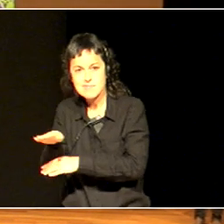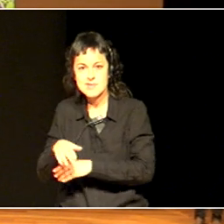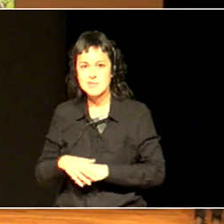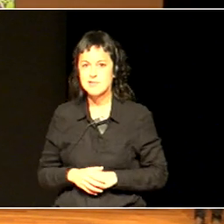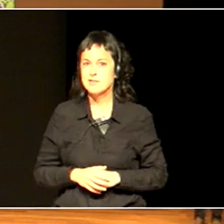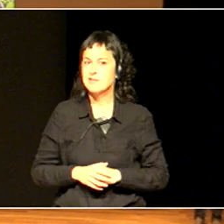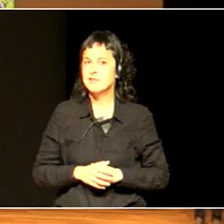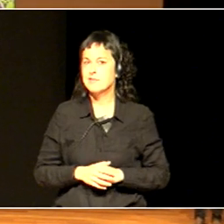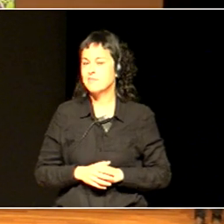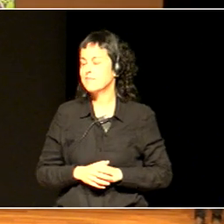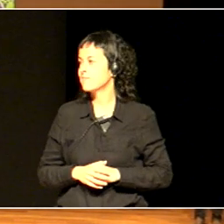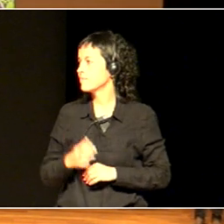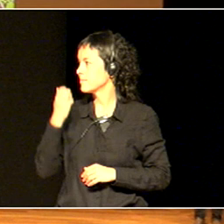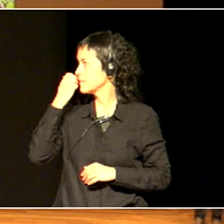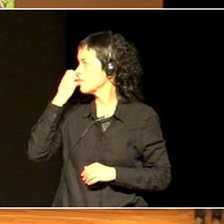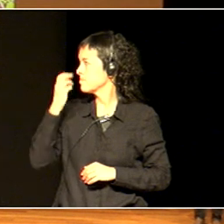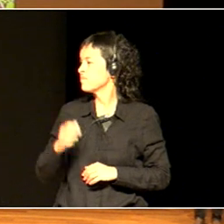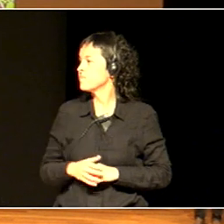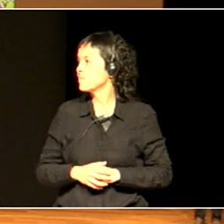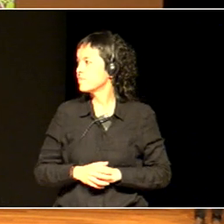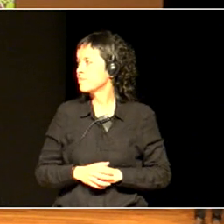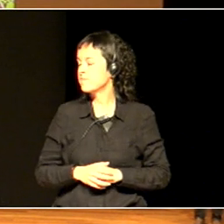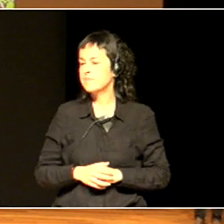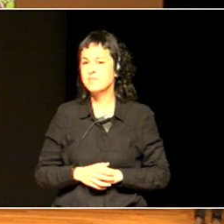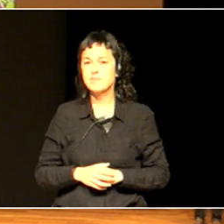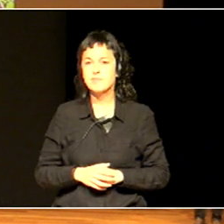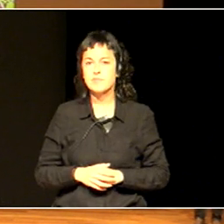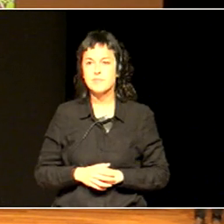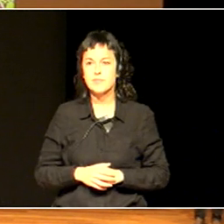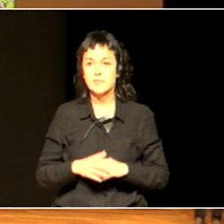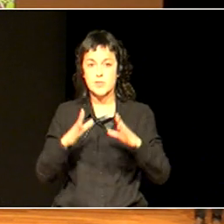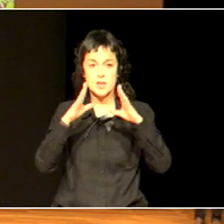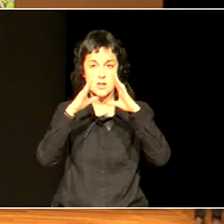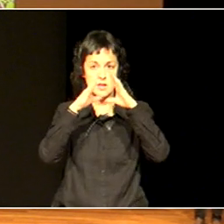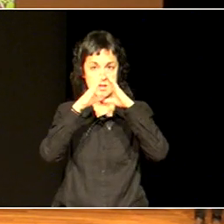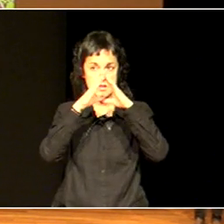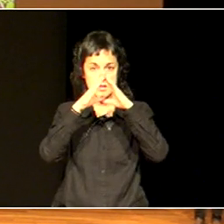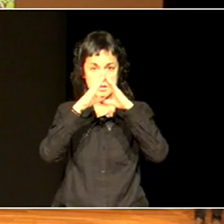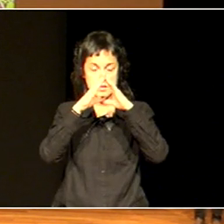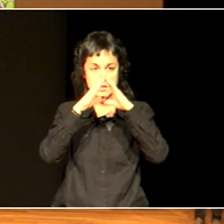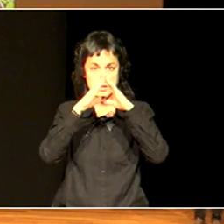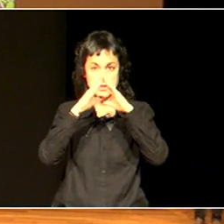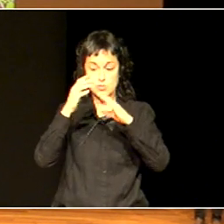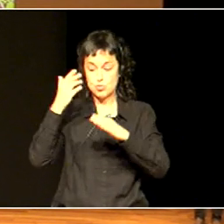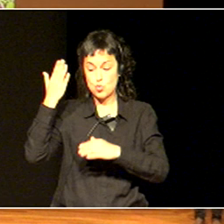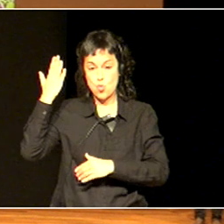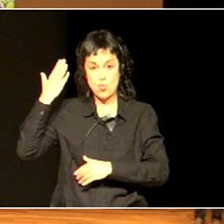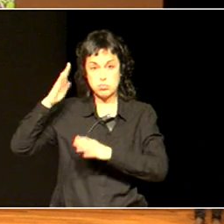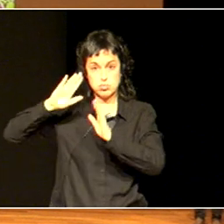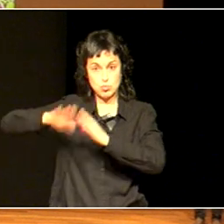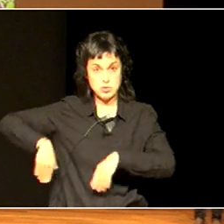Colleagues in the university I last worked in were, it seemed to me,